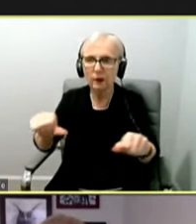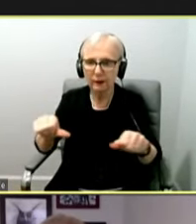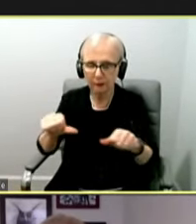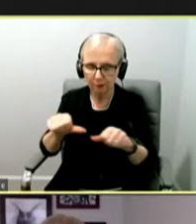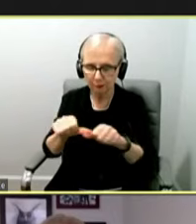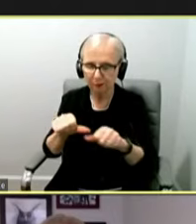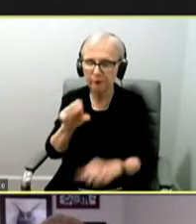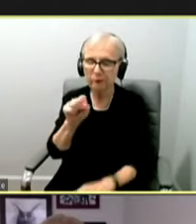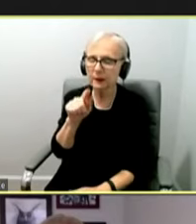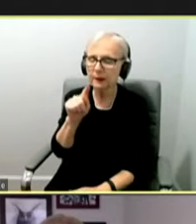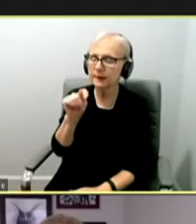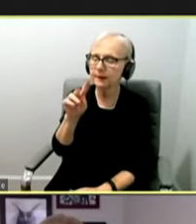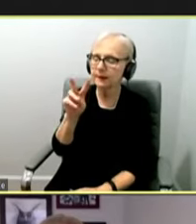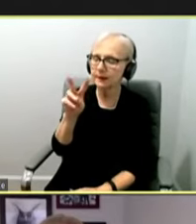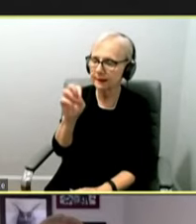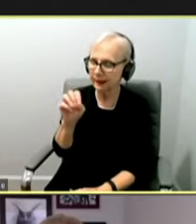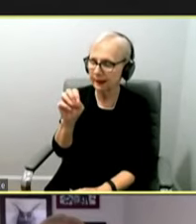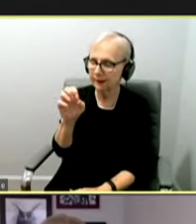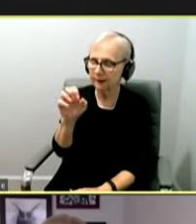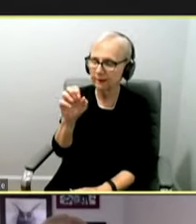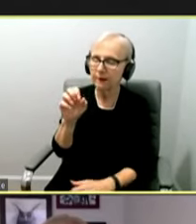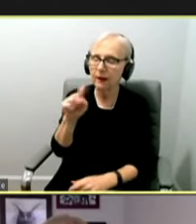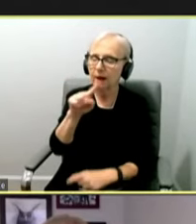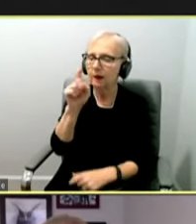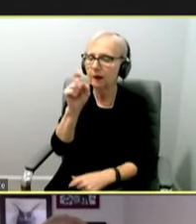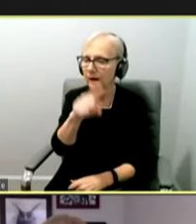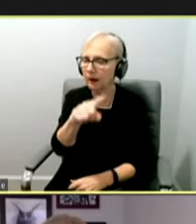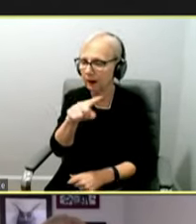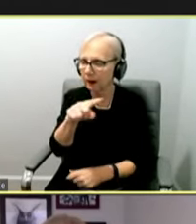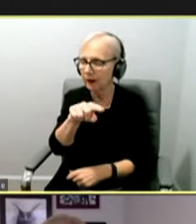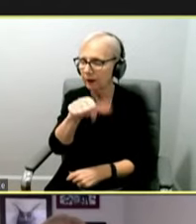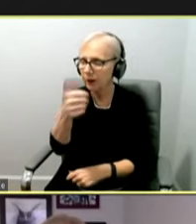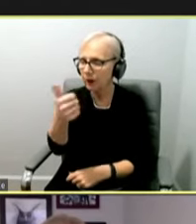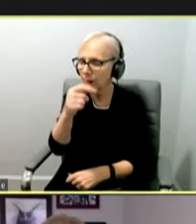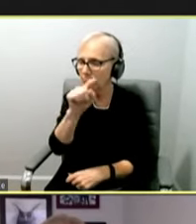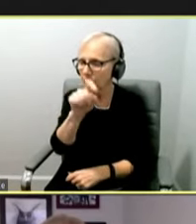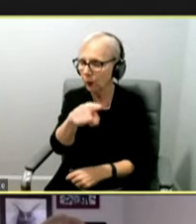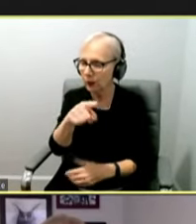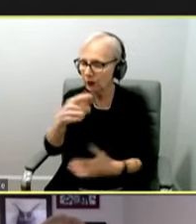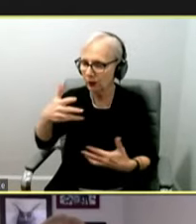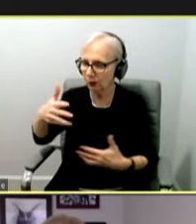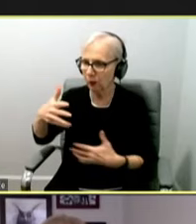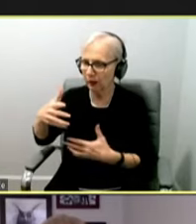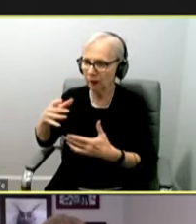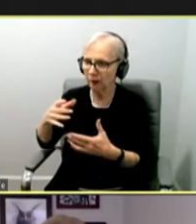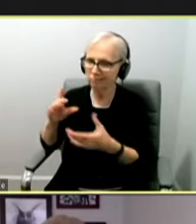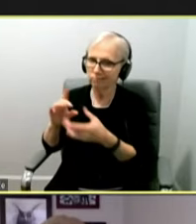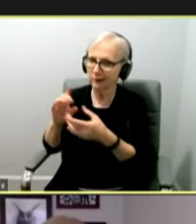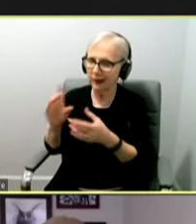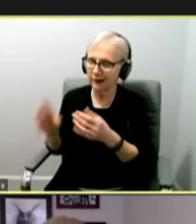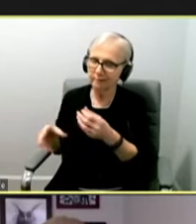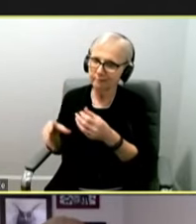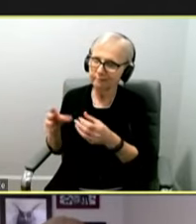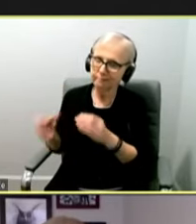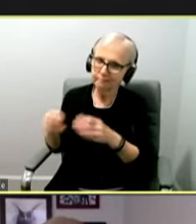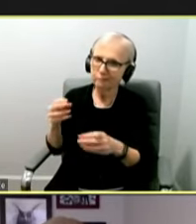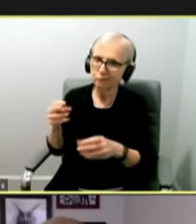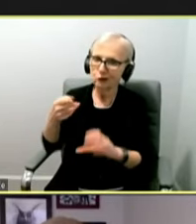Steve Stager from Nine News. One question for Rachel, and it kind of piggybacks on another question that we've had or that was asked already.